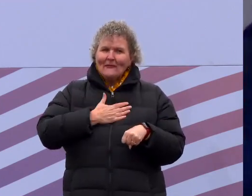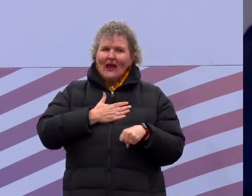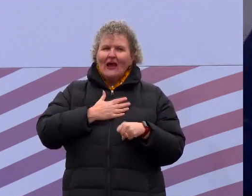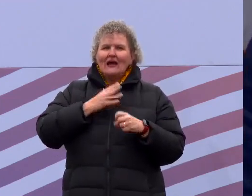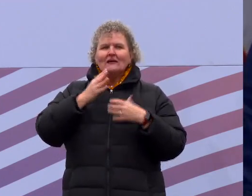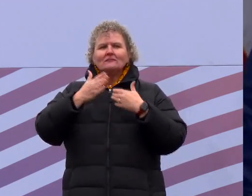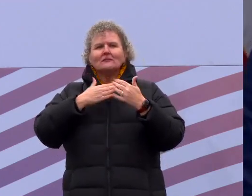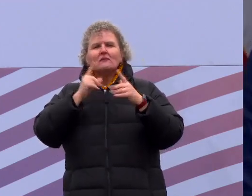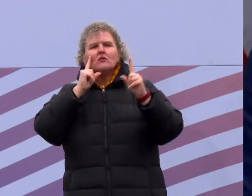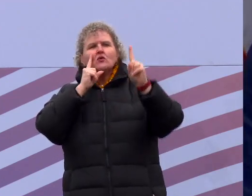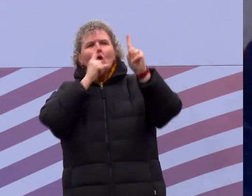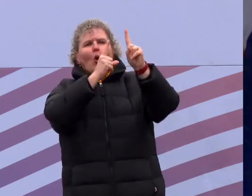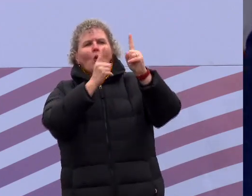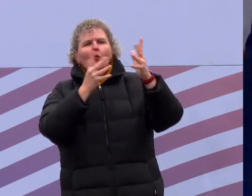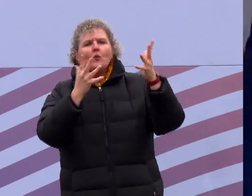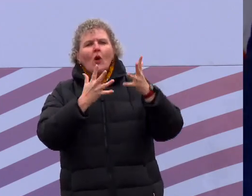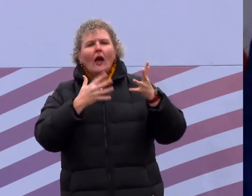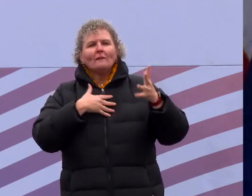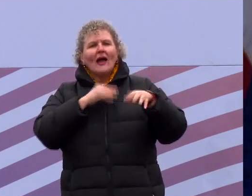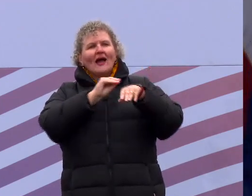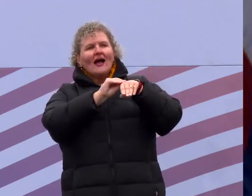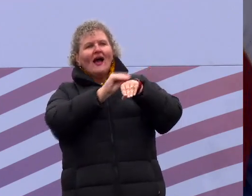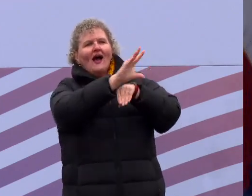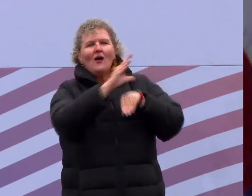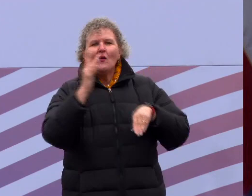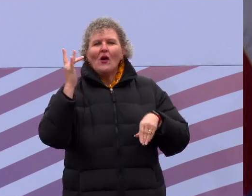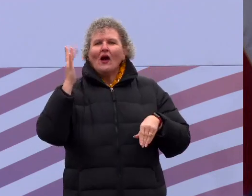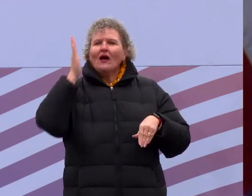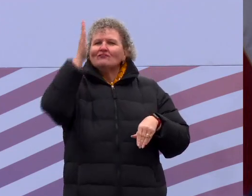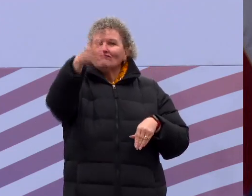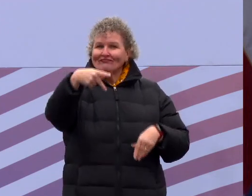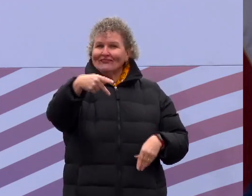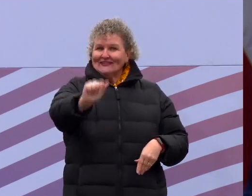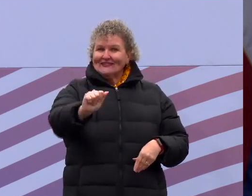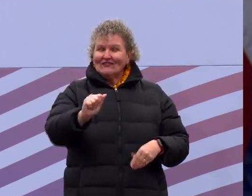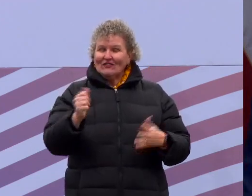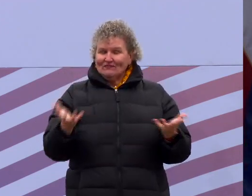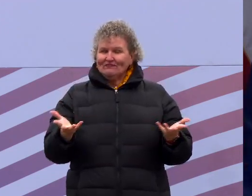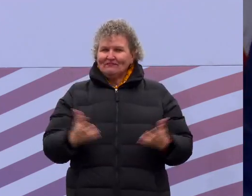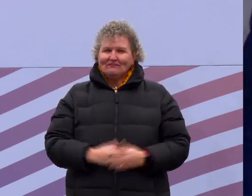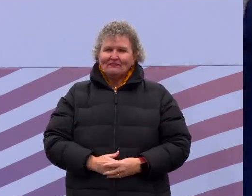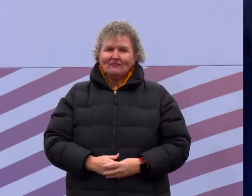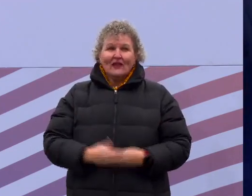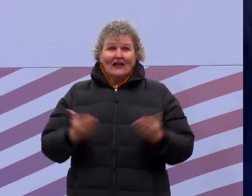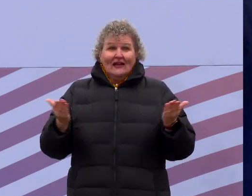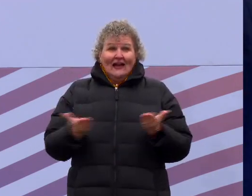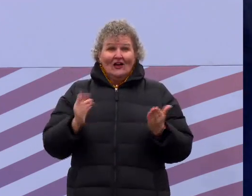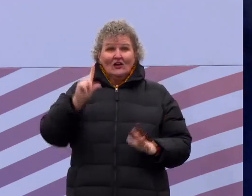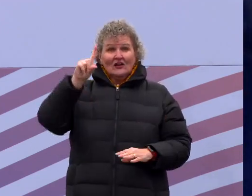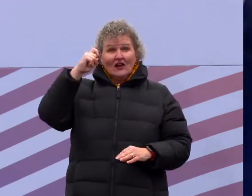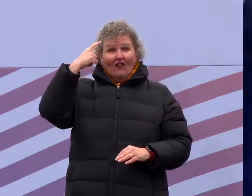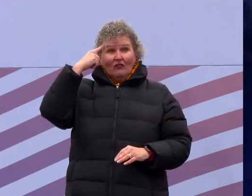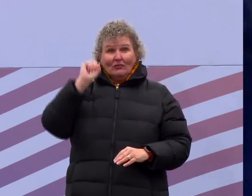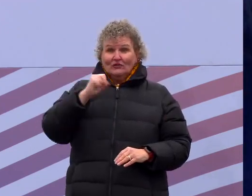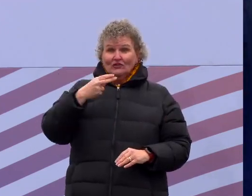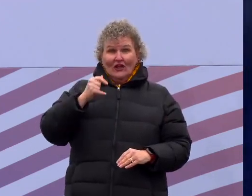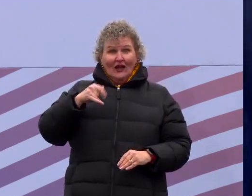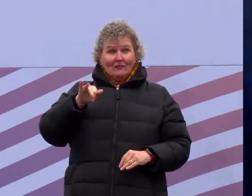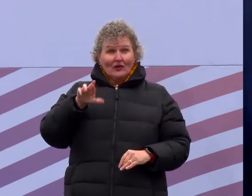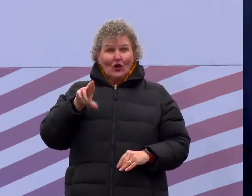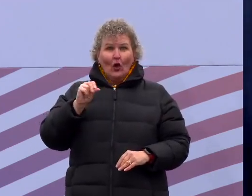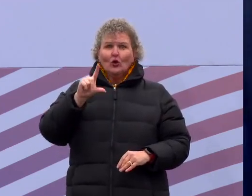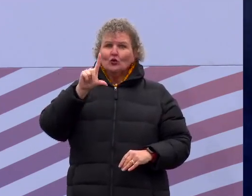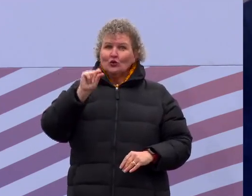say in Pennsylvania's future, future. And that in the Shapiro Davis administration, they have leaders who are fighting for them.